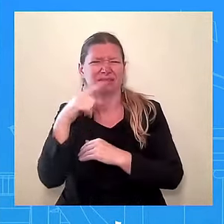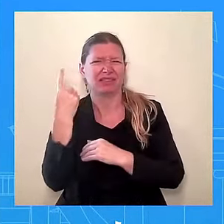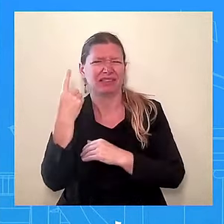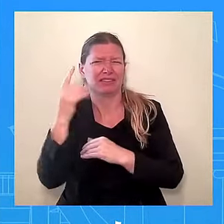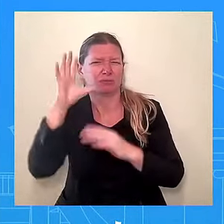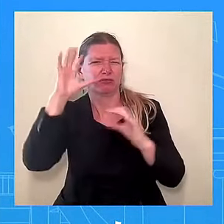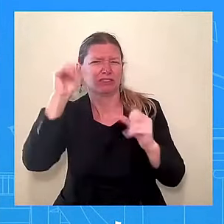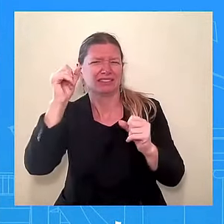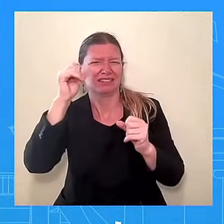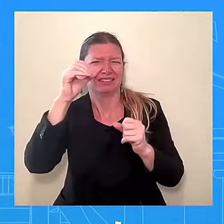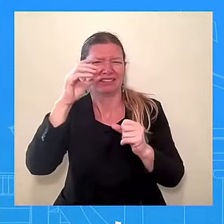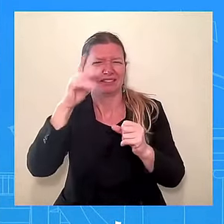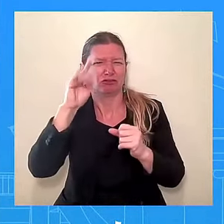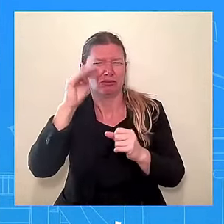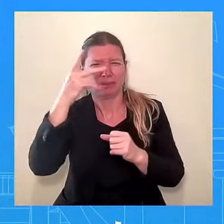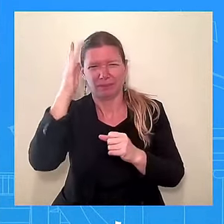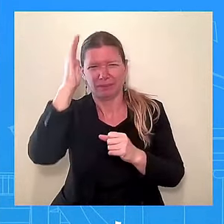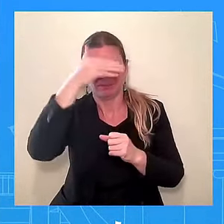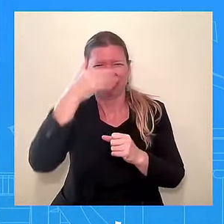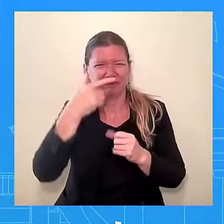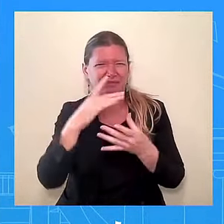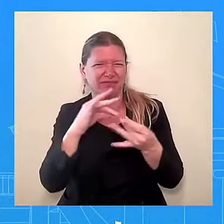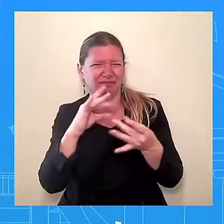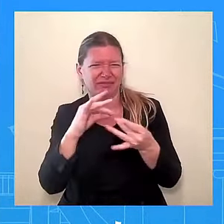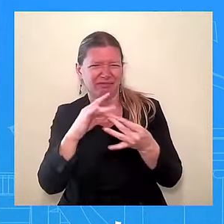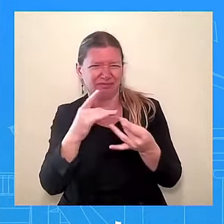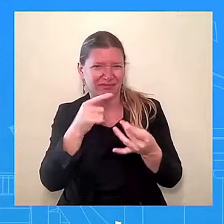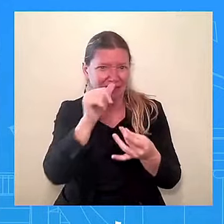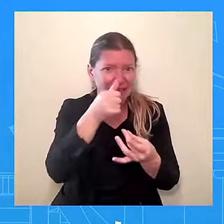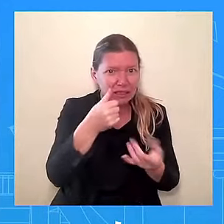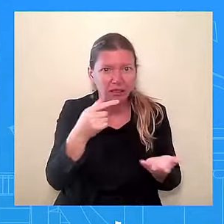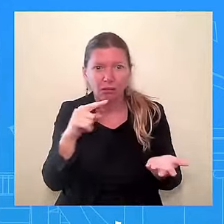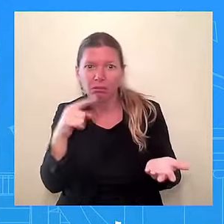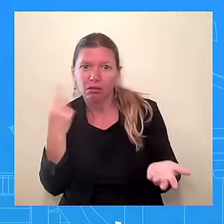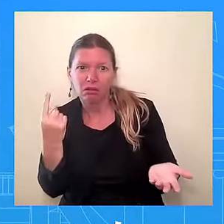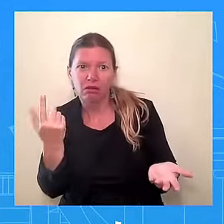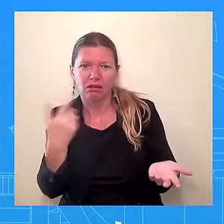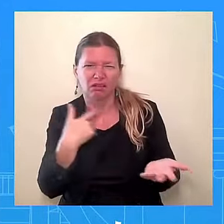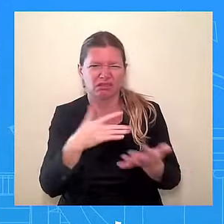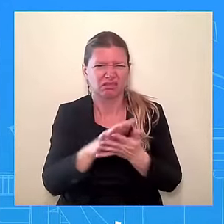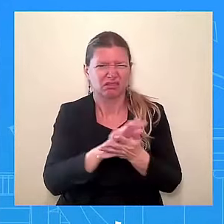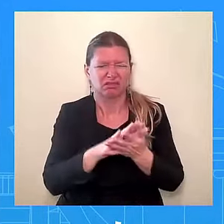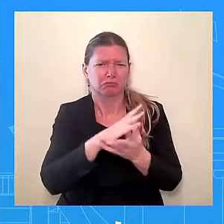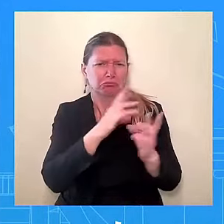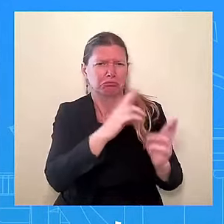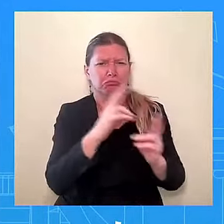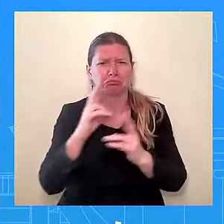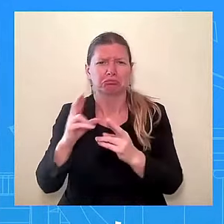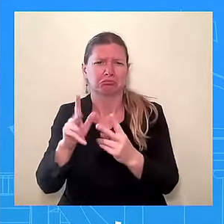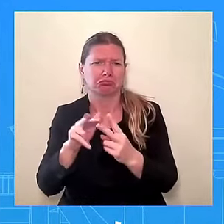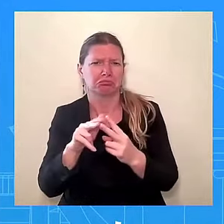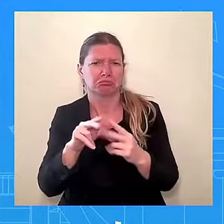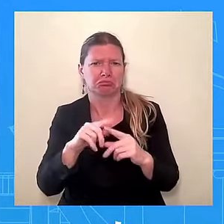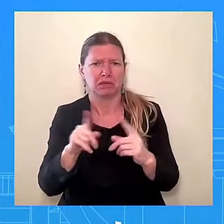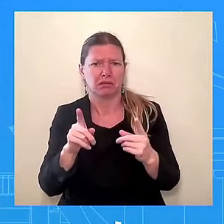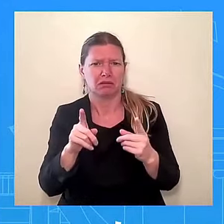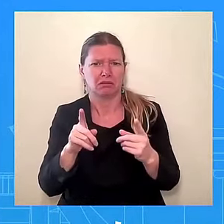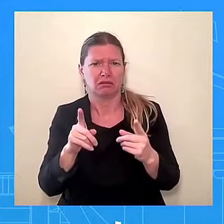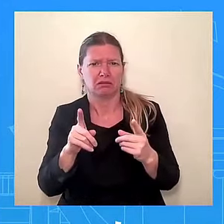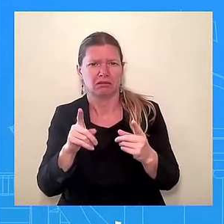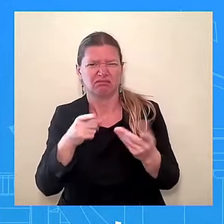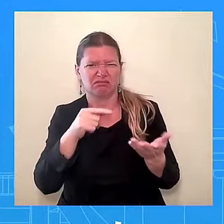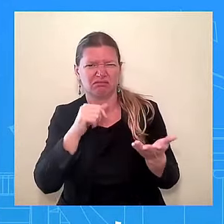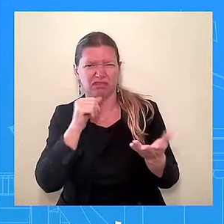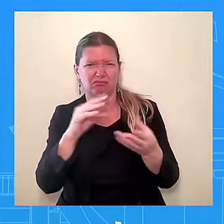but she obviously doesn't because she was Indian all the way, and then all of a sudden she made a turn and she went black. Your response to those comments?